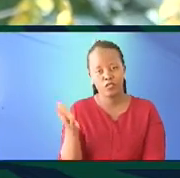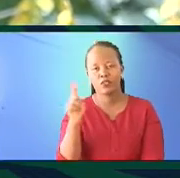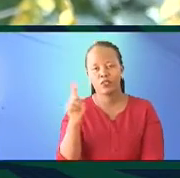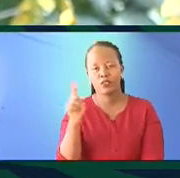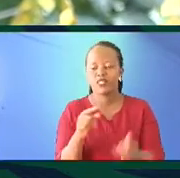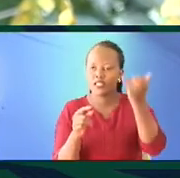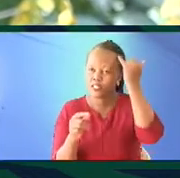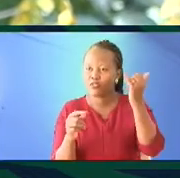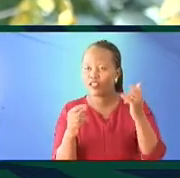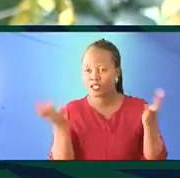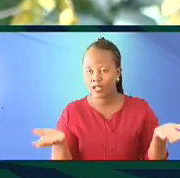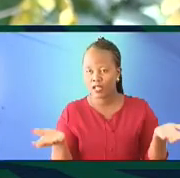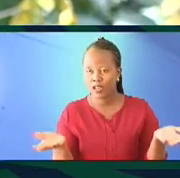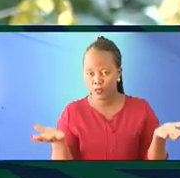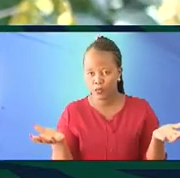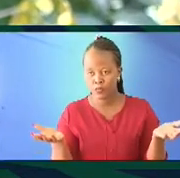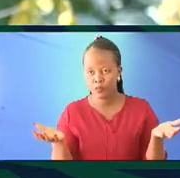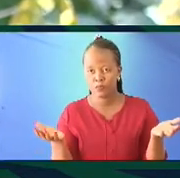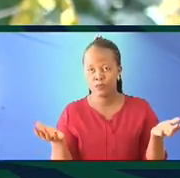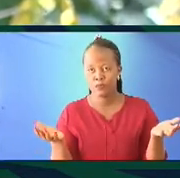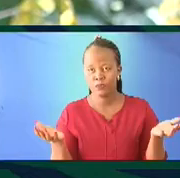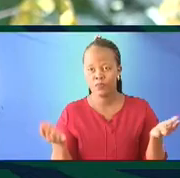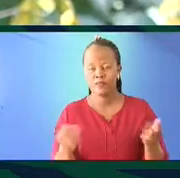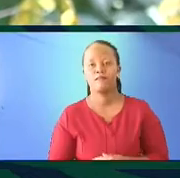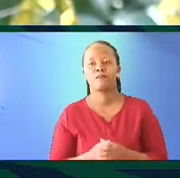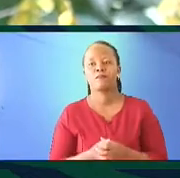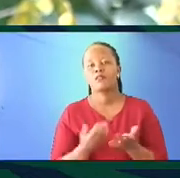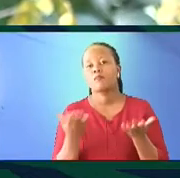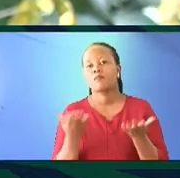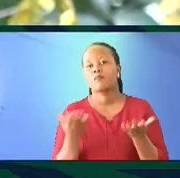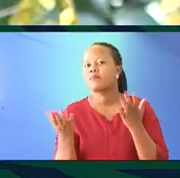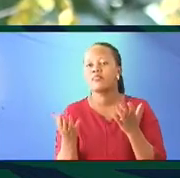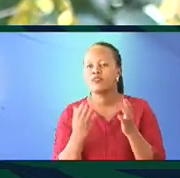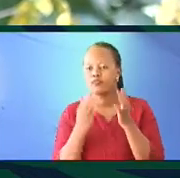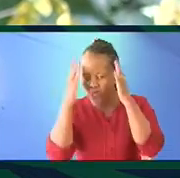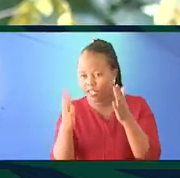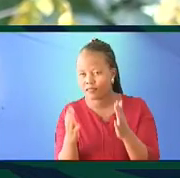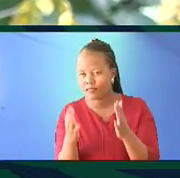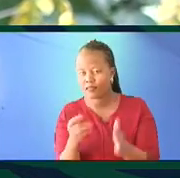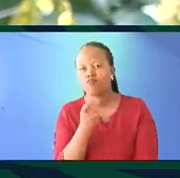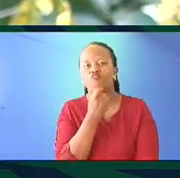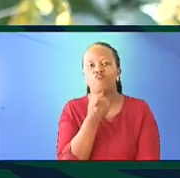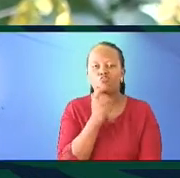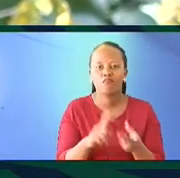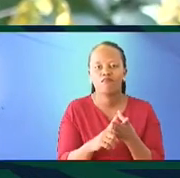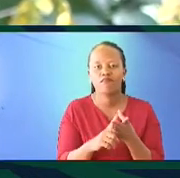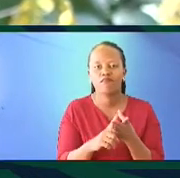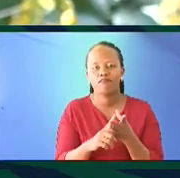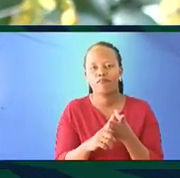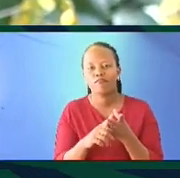innovate in the law, in Kikamba, in Kigiriyama,